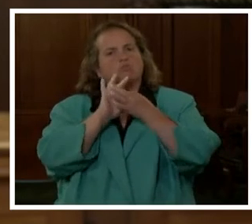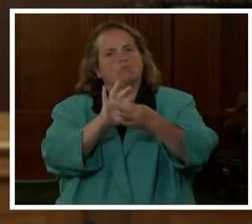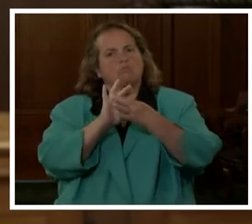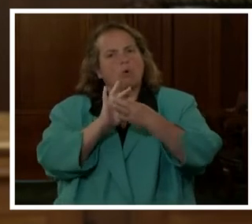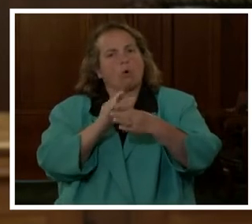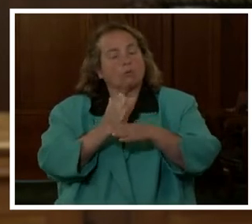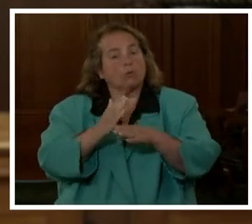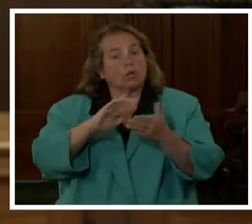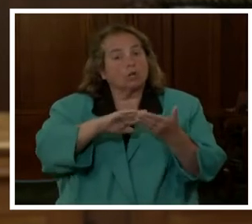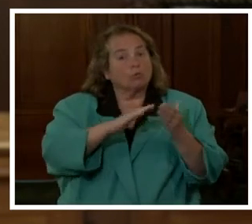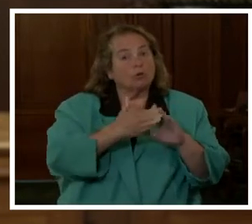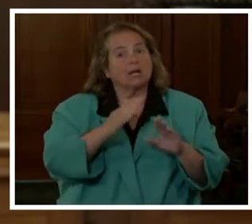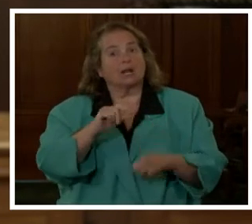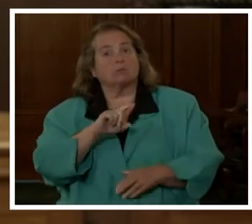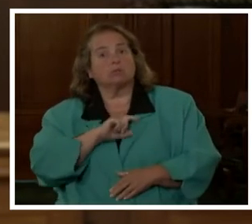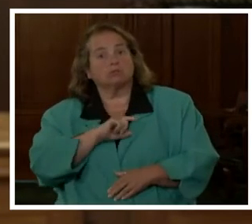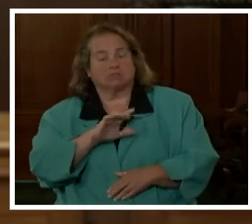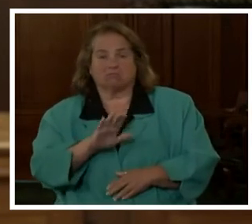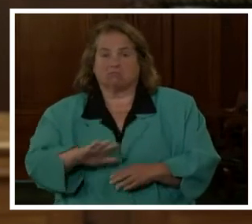and police departments nationwide.